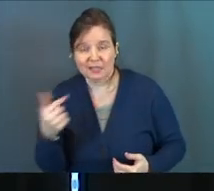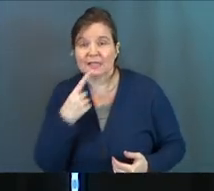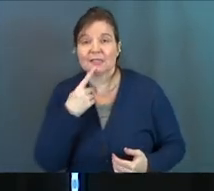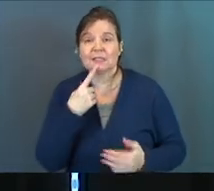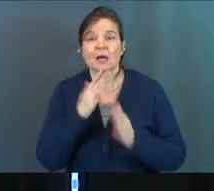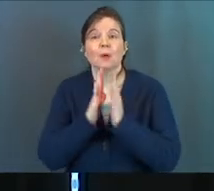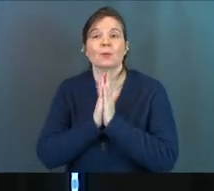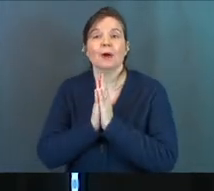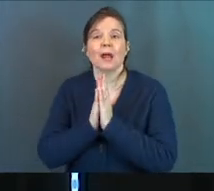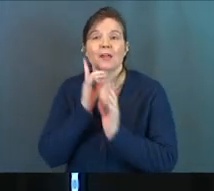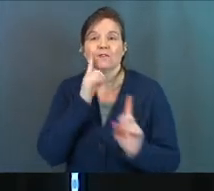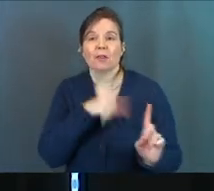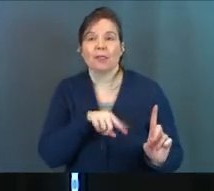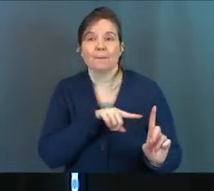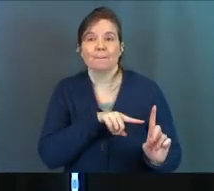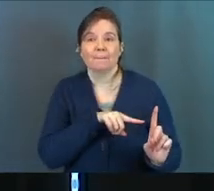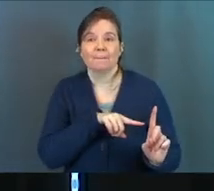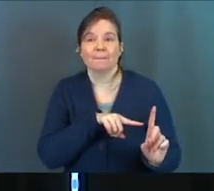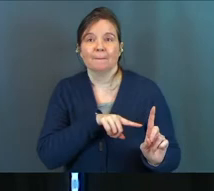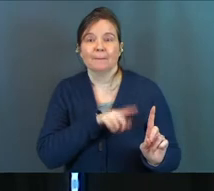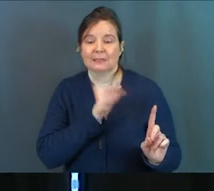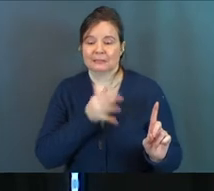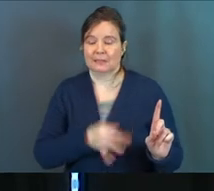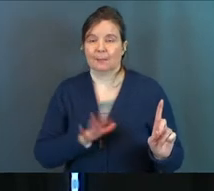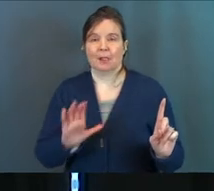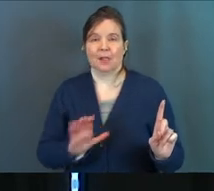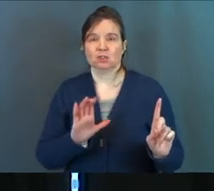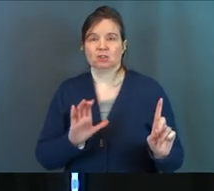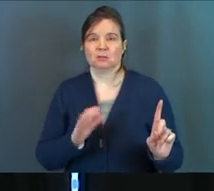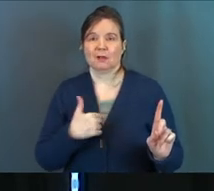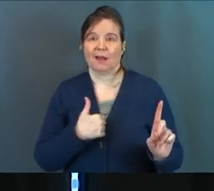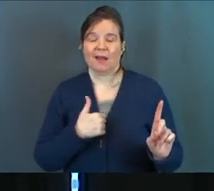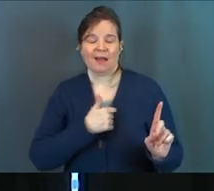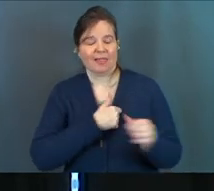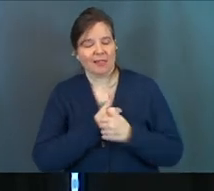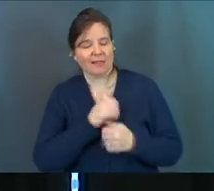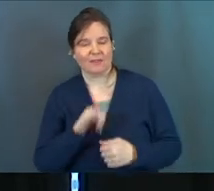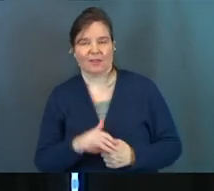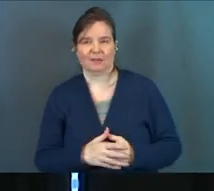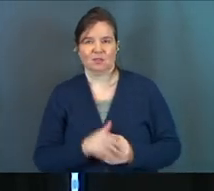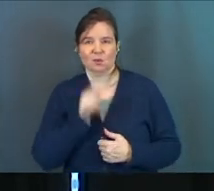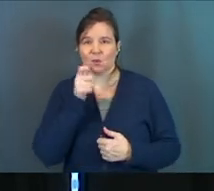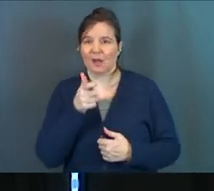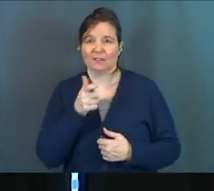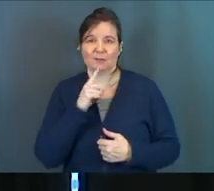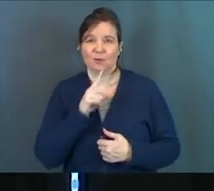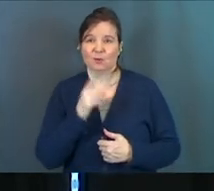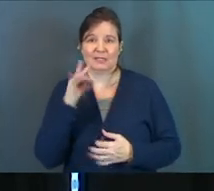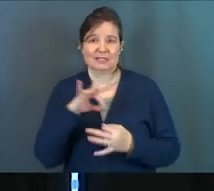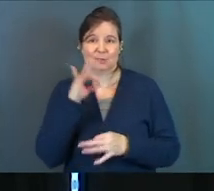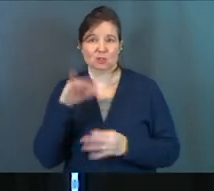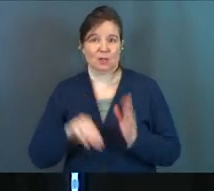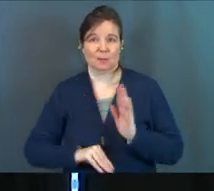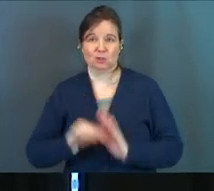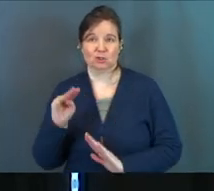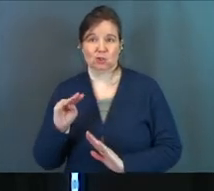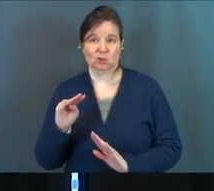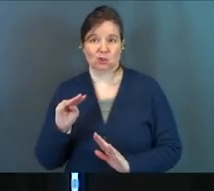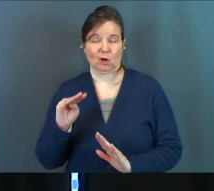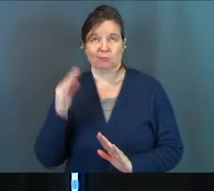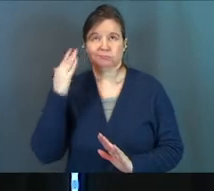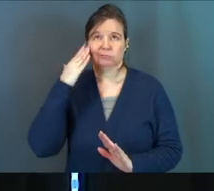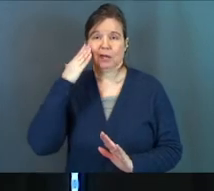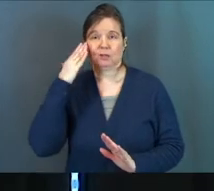He says pray for your enemy. Just gives you a simple action. I love that. You don't have to be super spiritually mature or